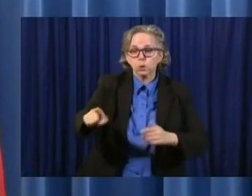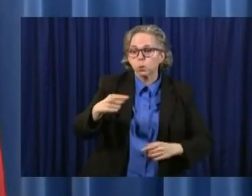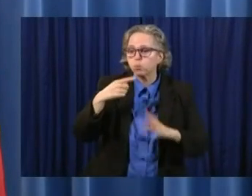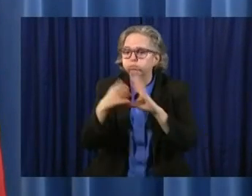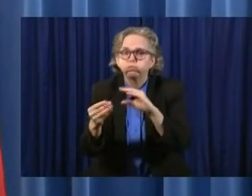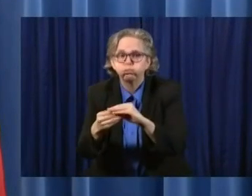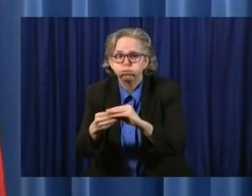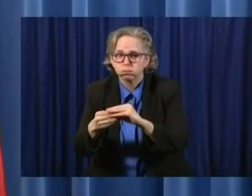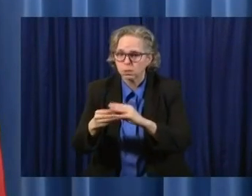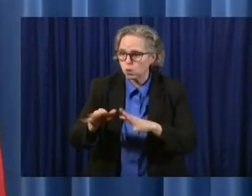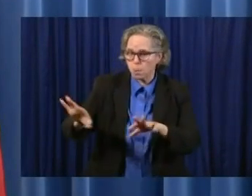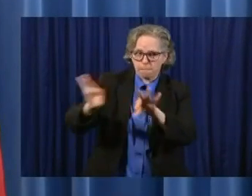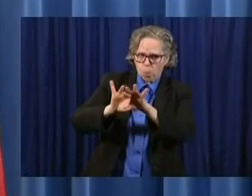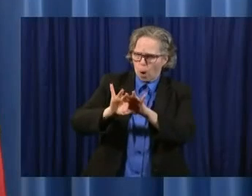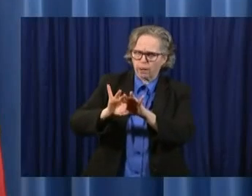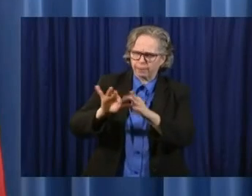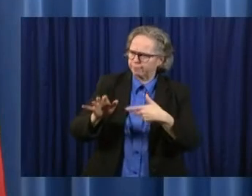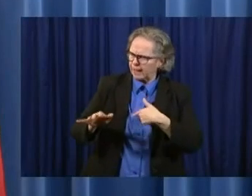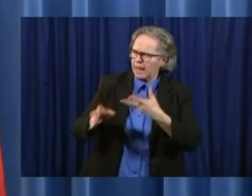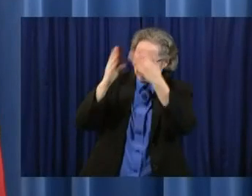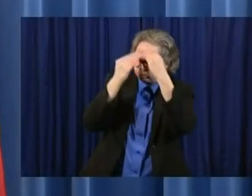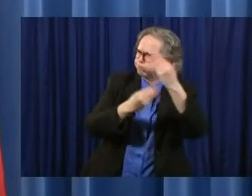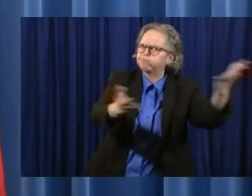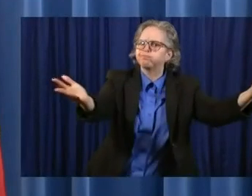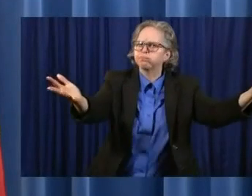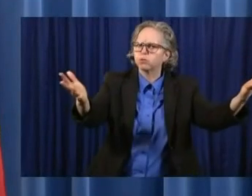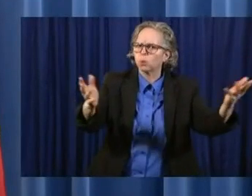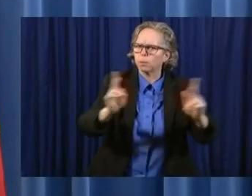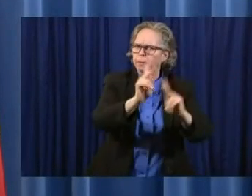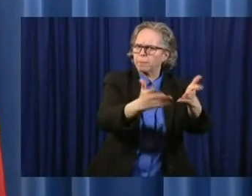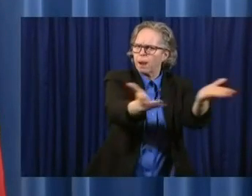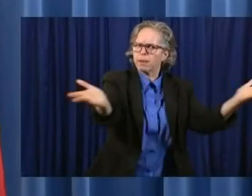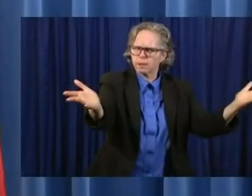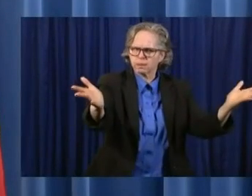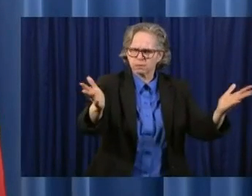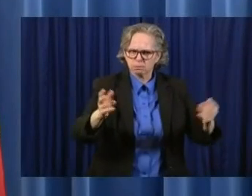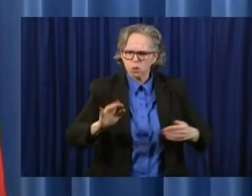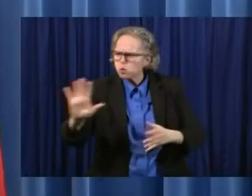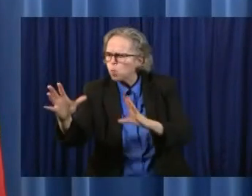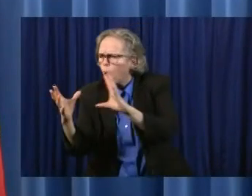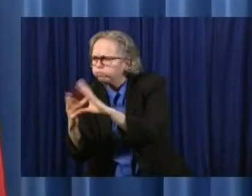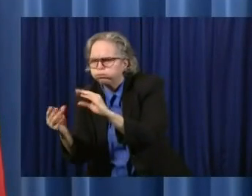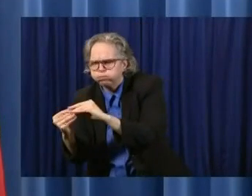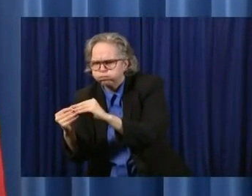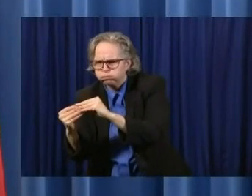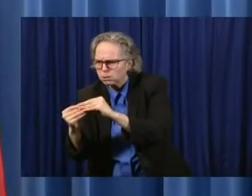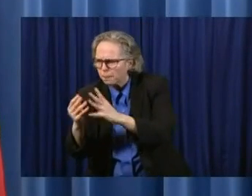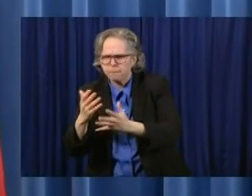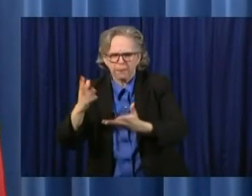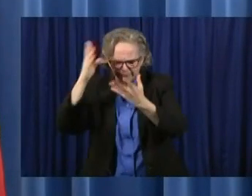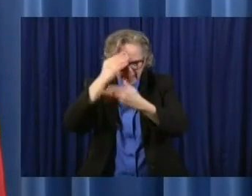important. And the best way for you to get that across is the news media is going to cover you.